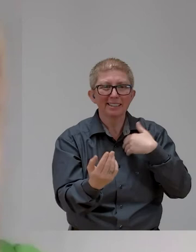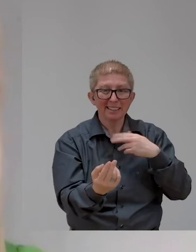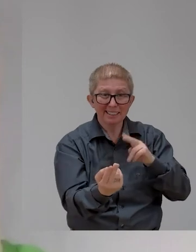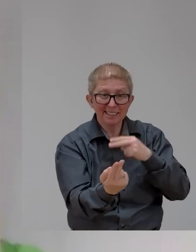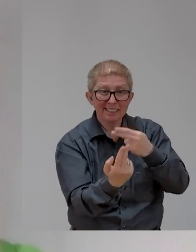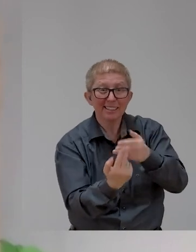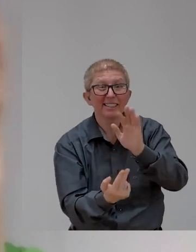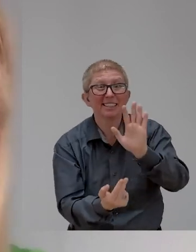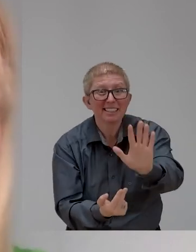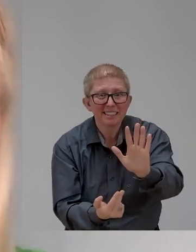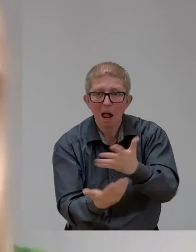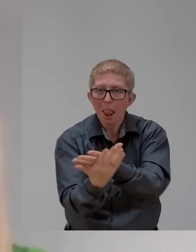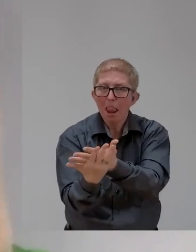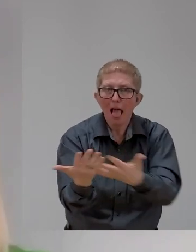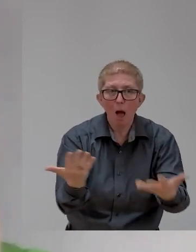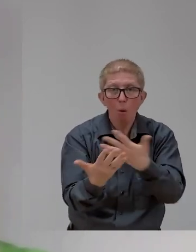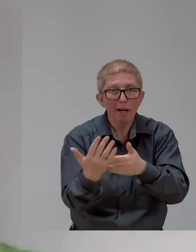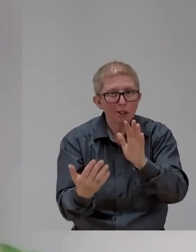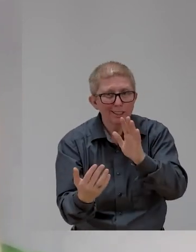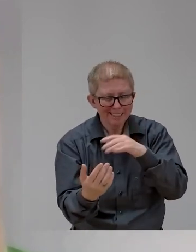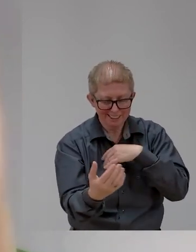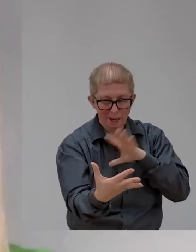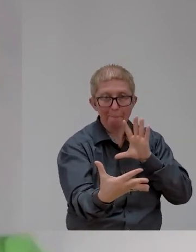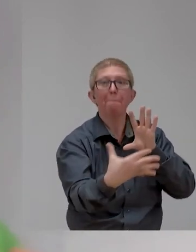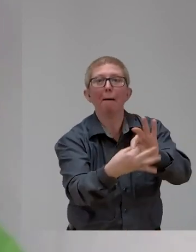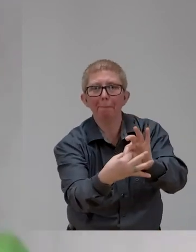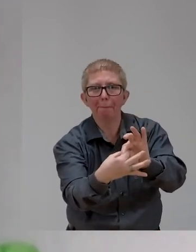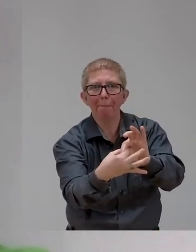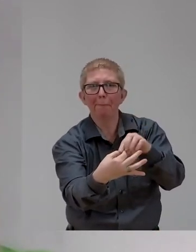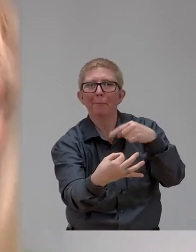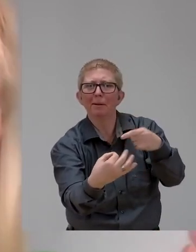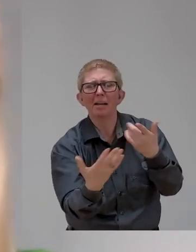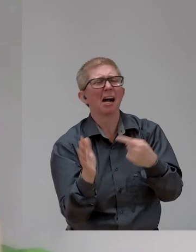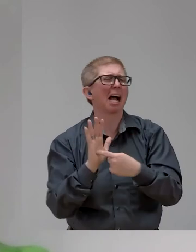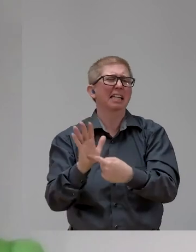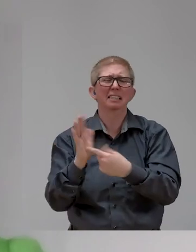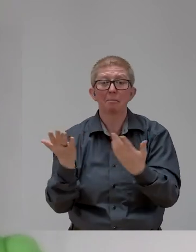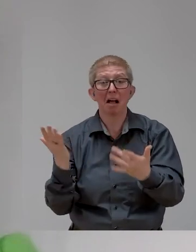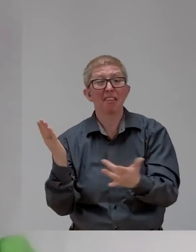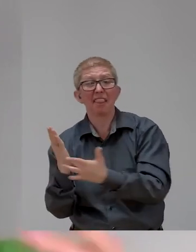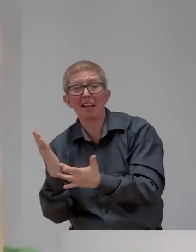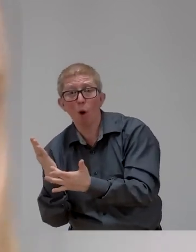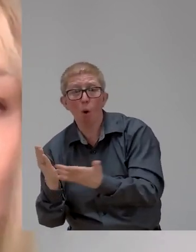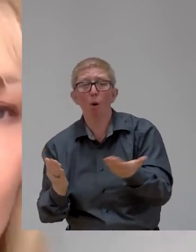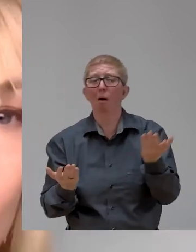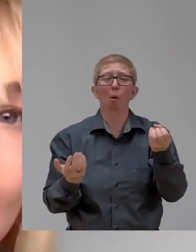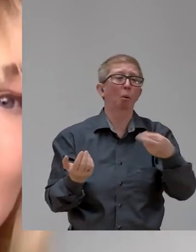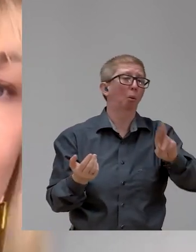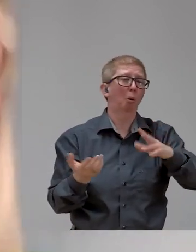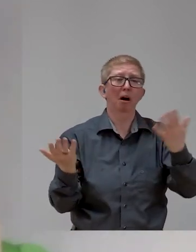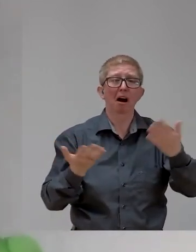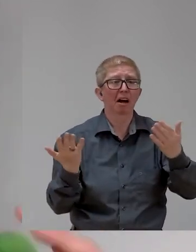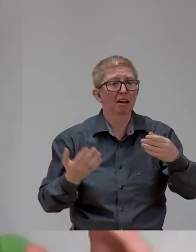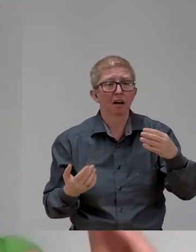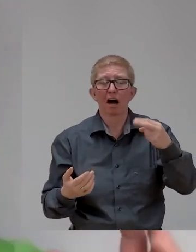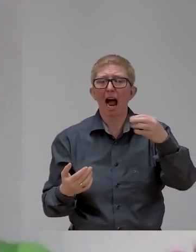connecting or relating to them. Whether it's through design, through Rama, or technology with Yuval and Hector, or through education with Yeti,